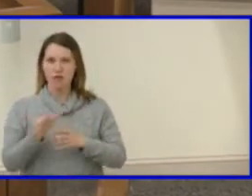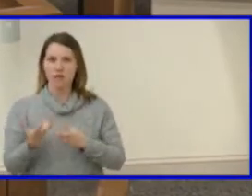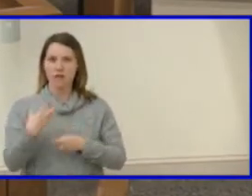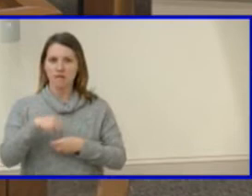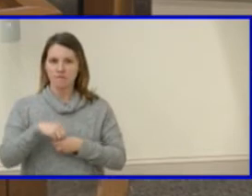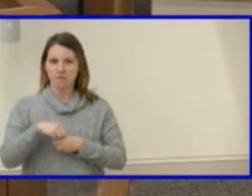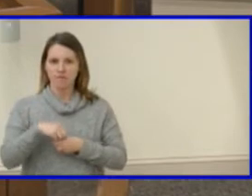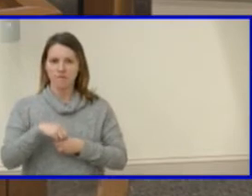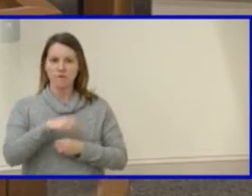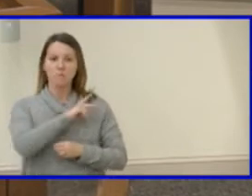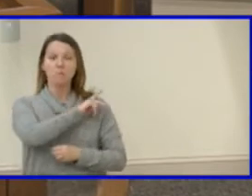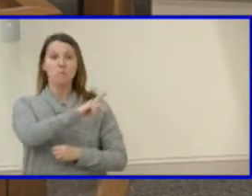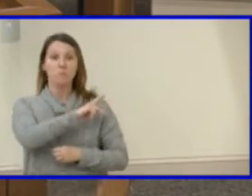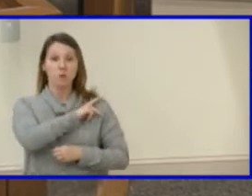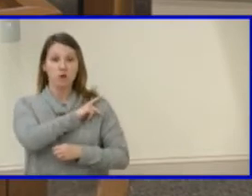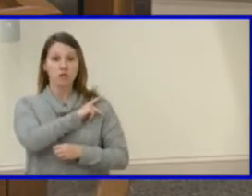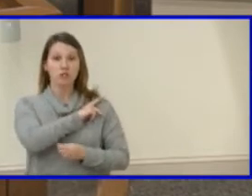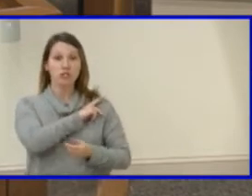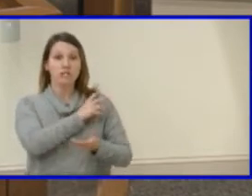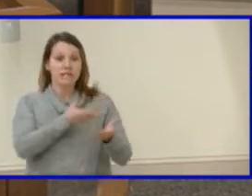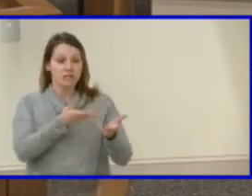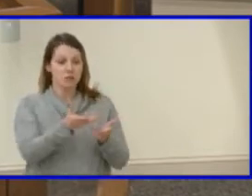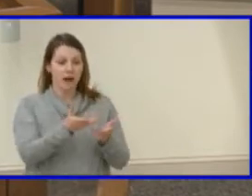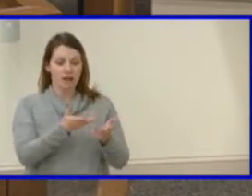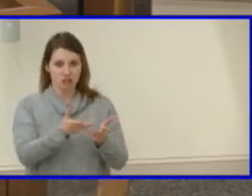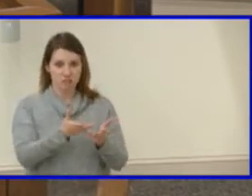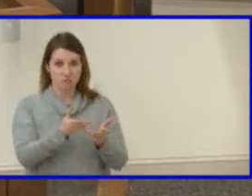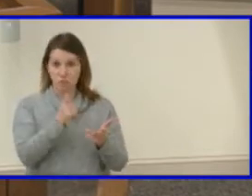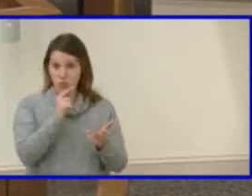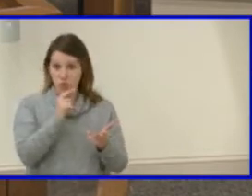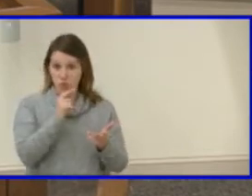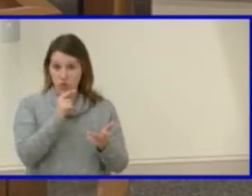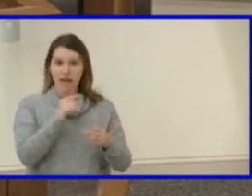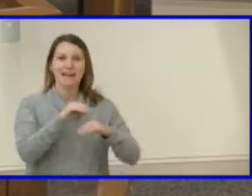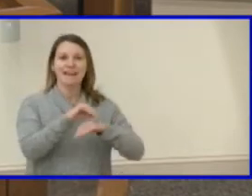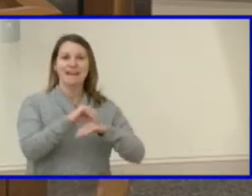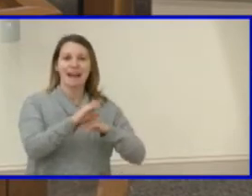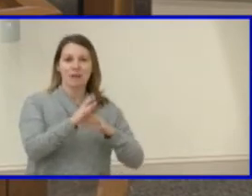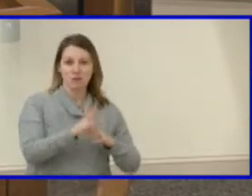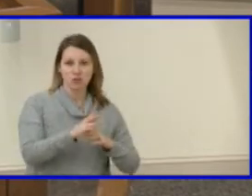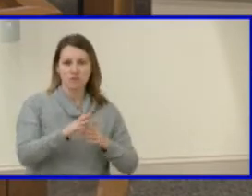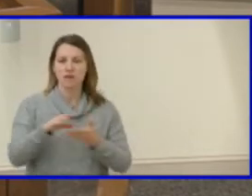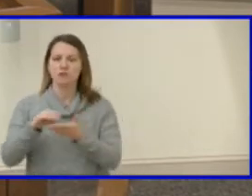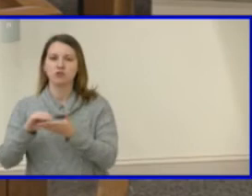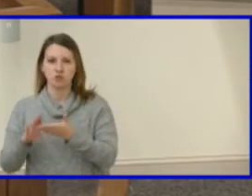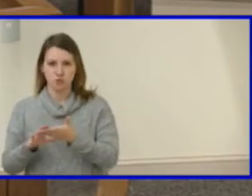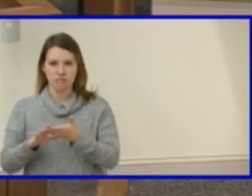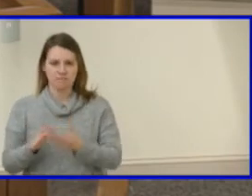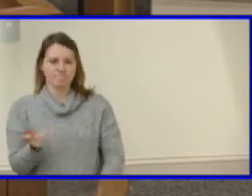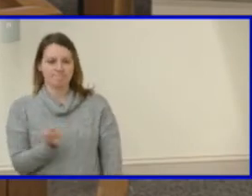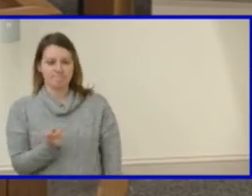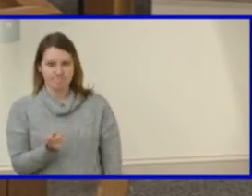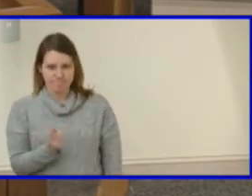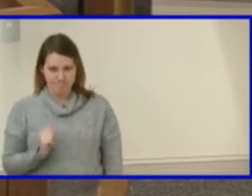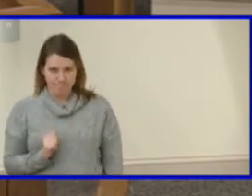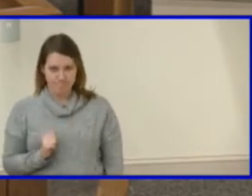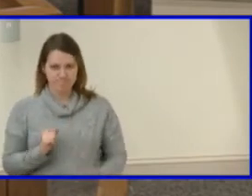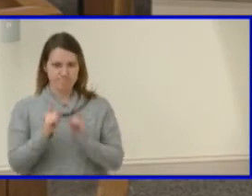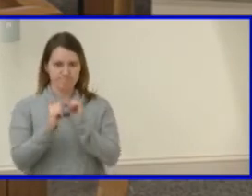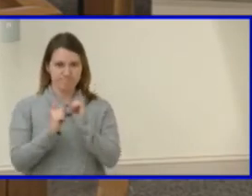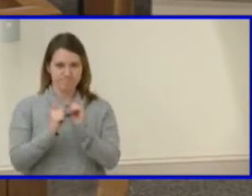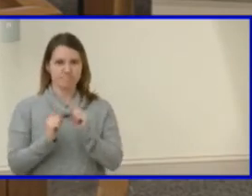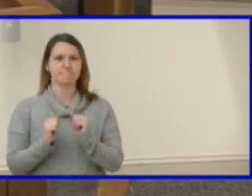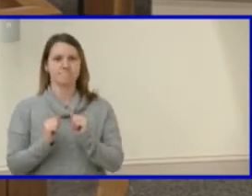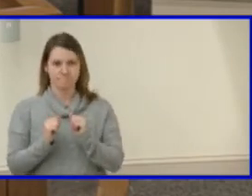personal interactions between school counselors and the students on their caseload. So there are a lot of individual conversations that will be happening.